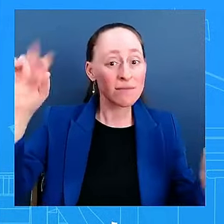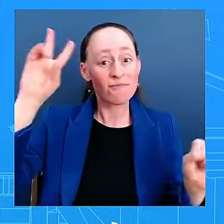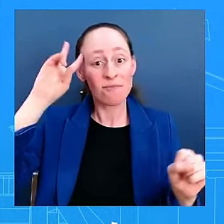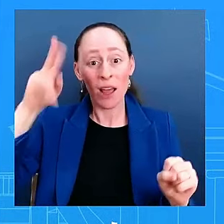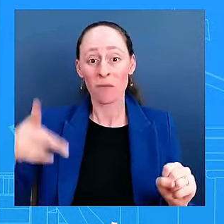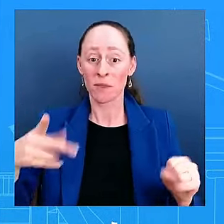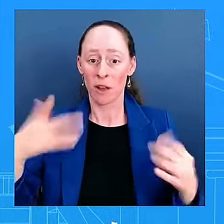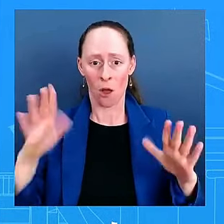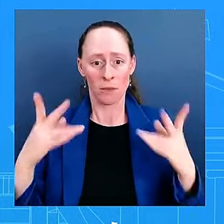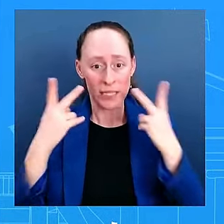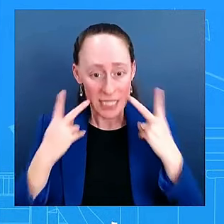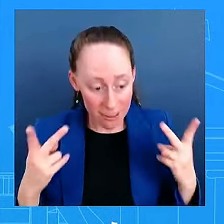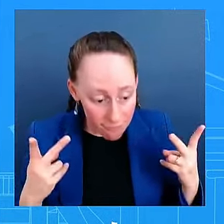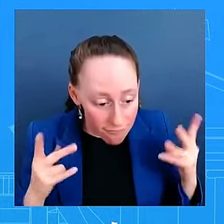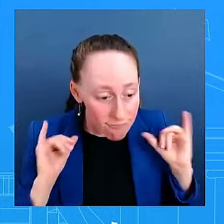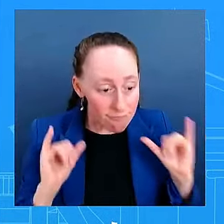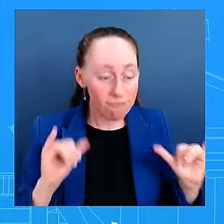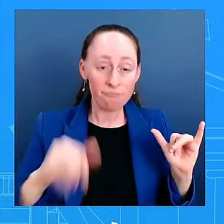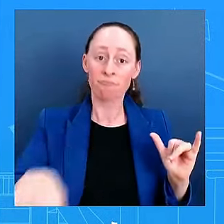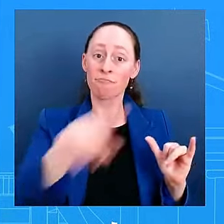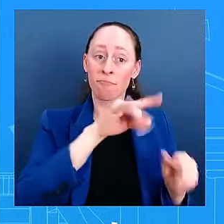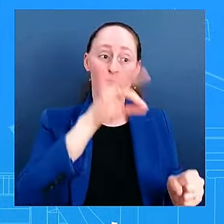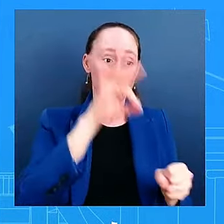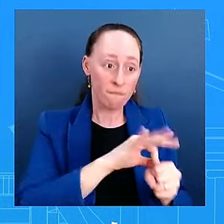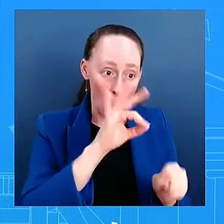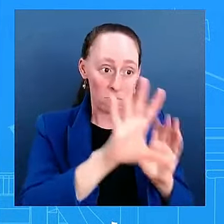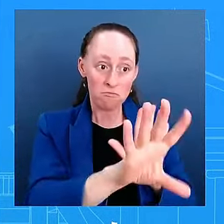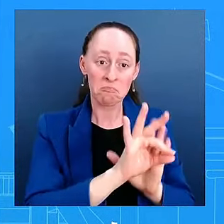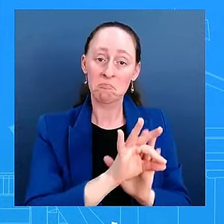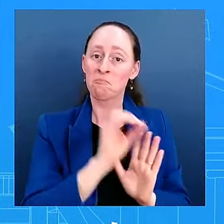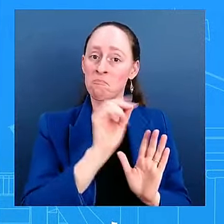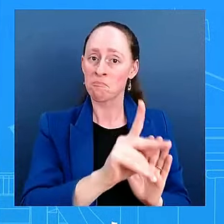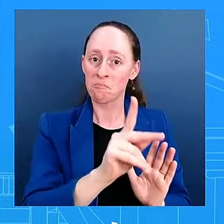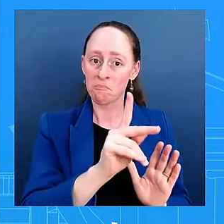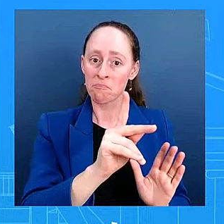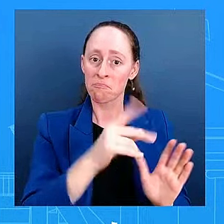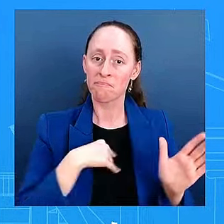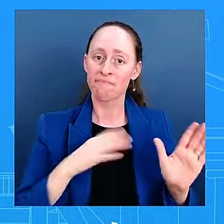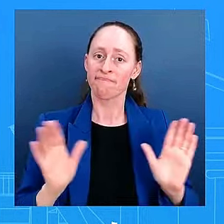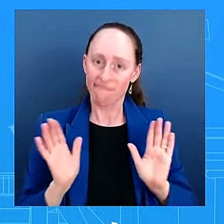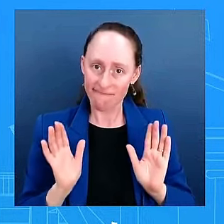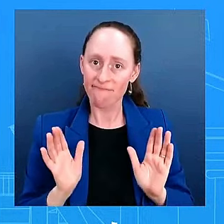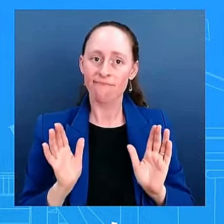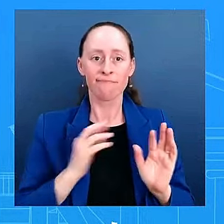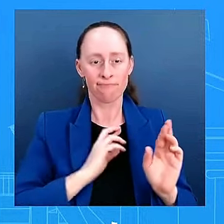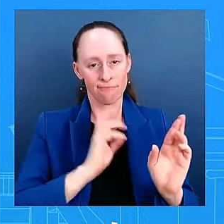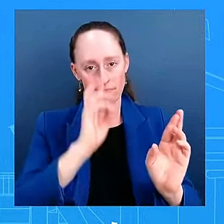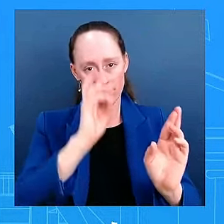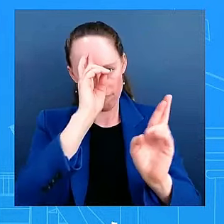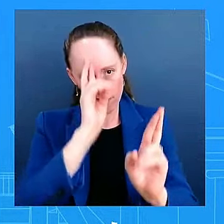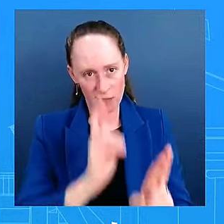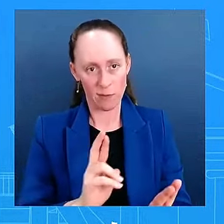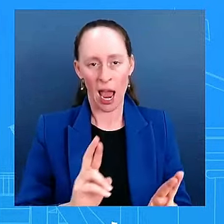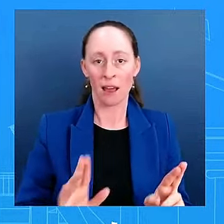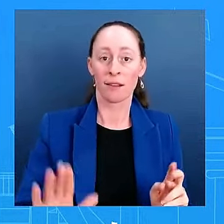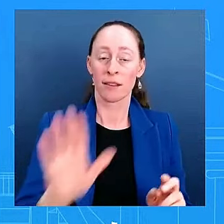we have tried to be incredibly respectful of what happened two nights ago. And we're going to continue to do that.